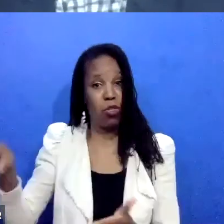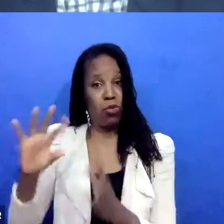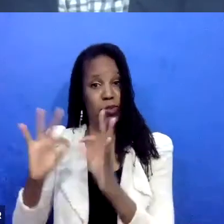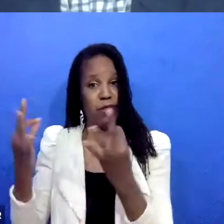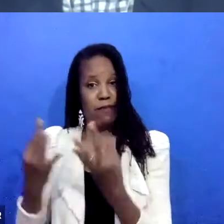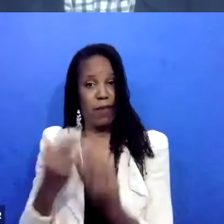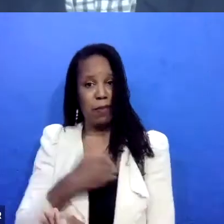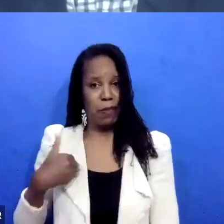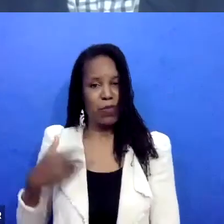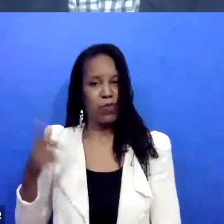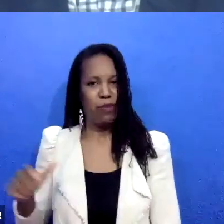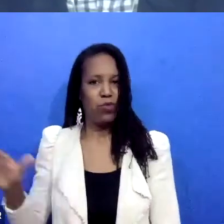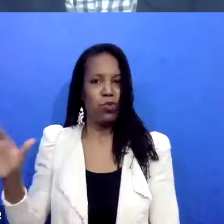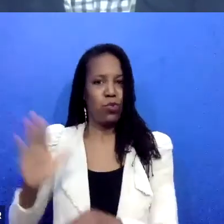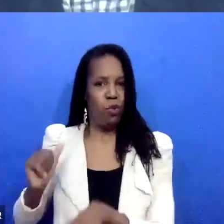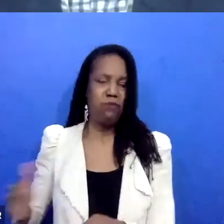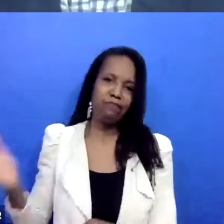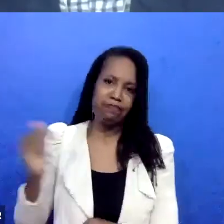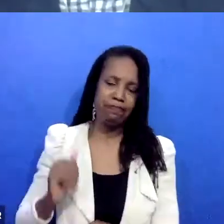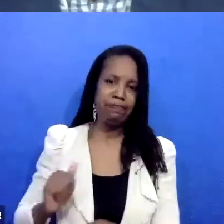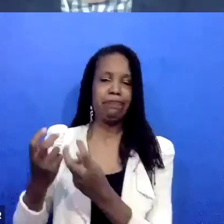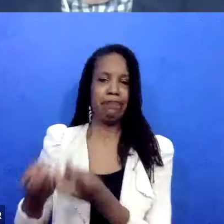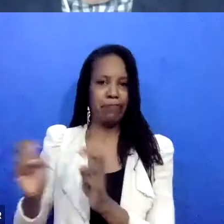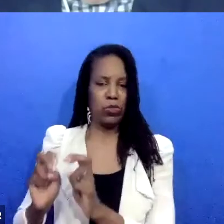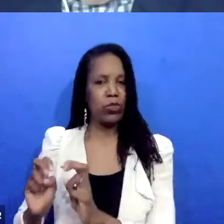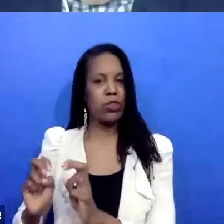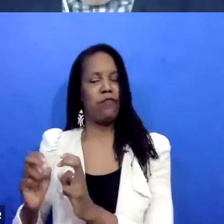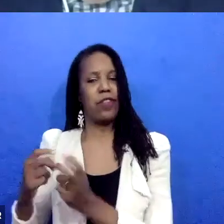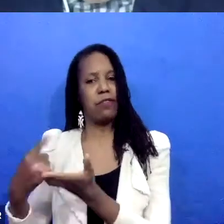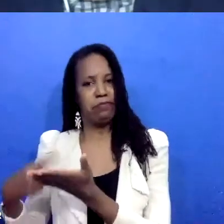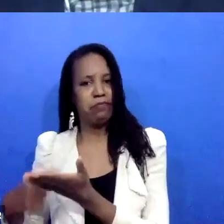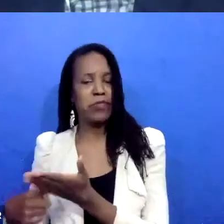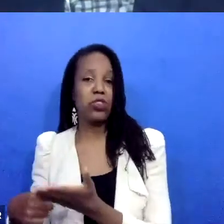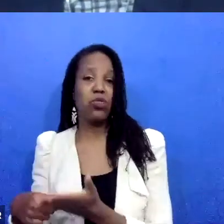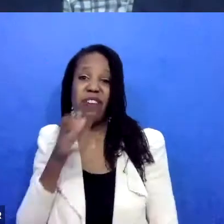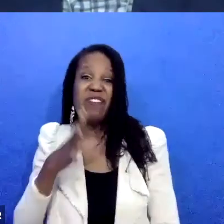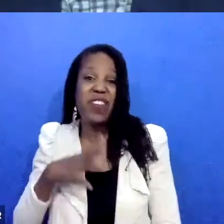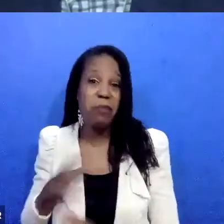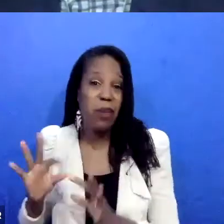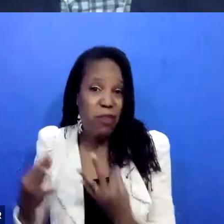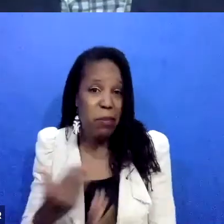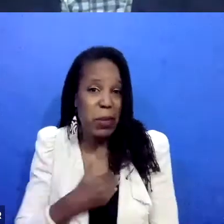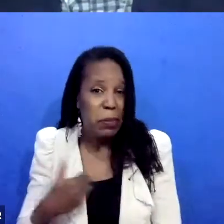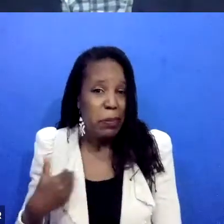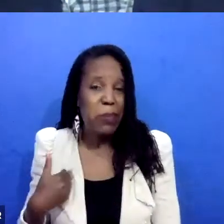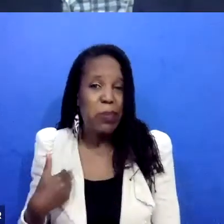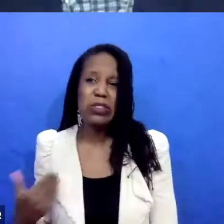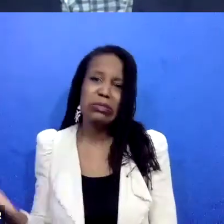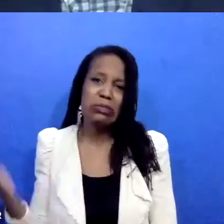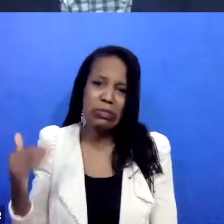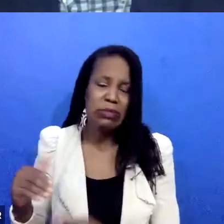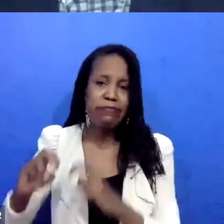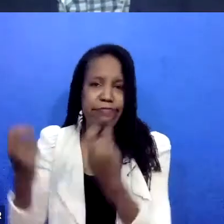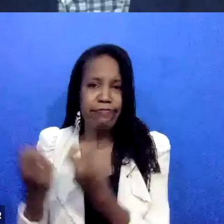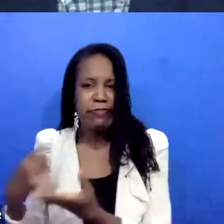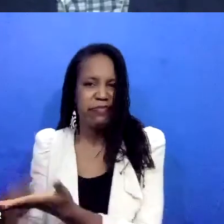survivors about what is needed next in order to move forward in a good way is the language we use, right? And